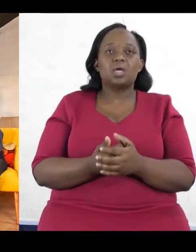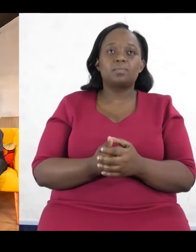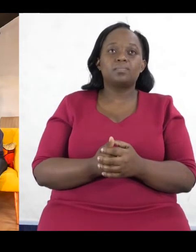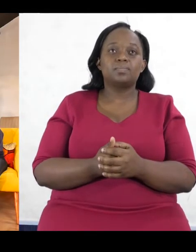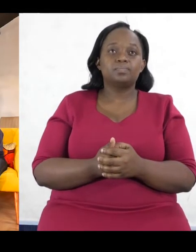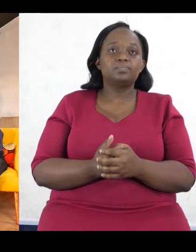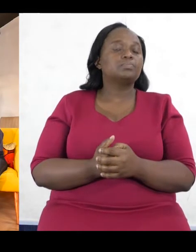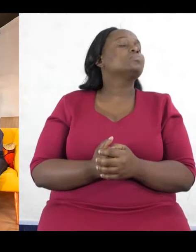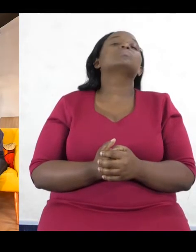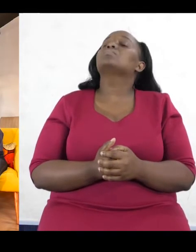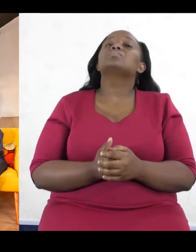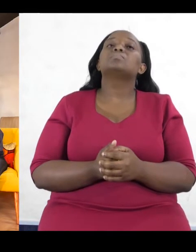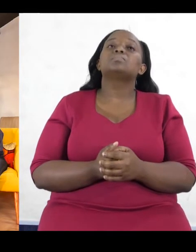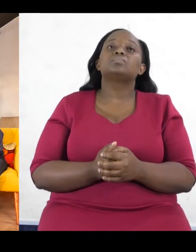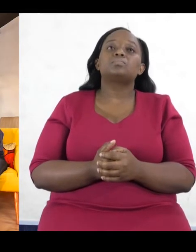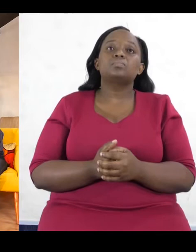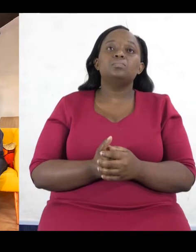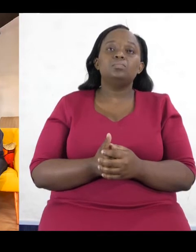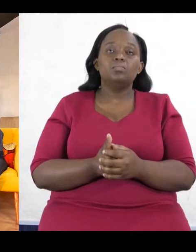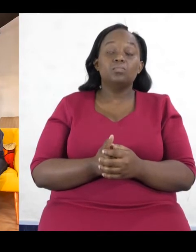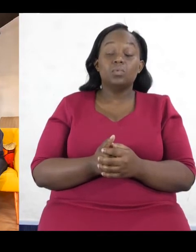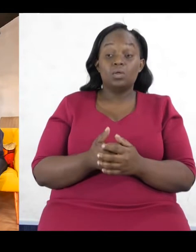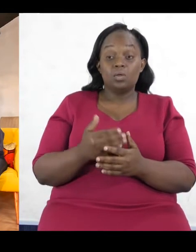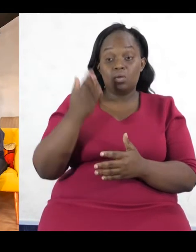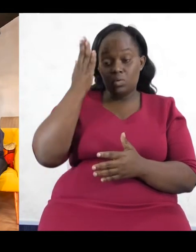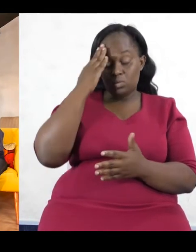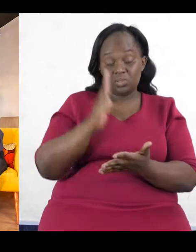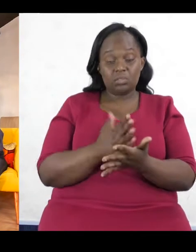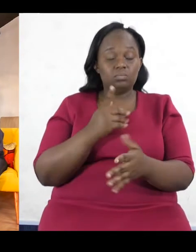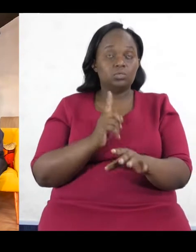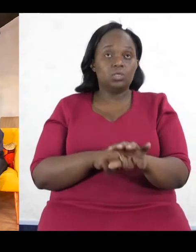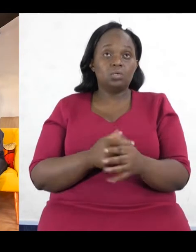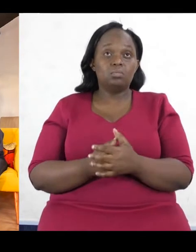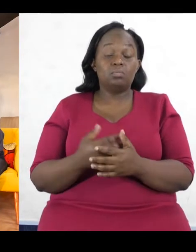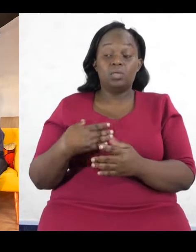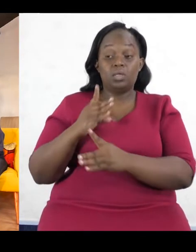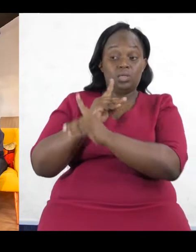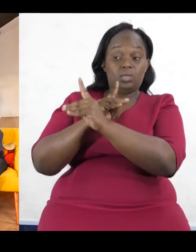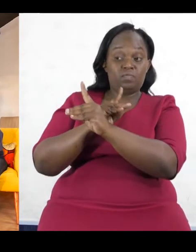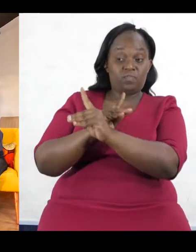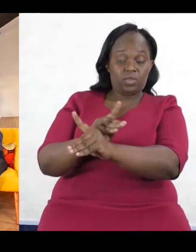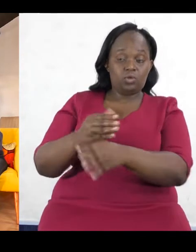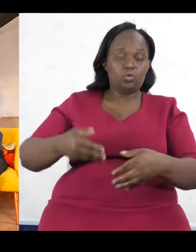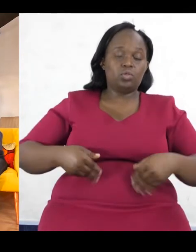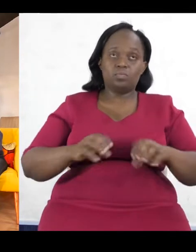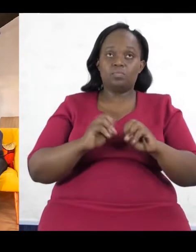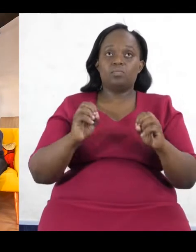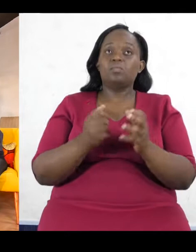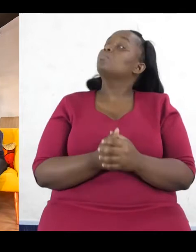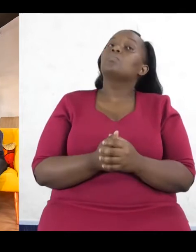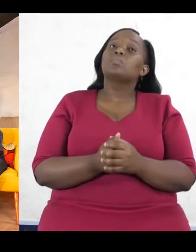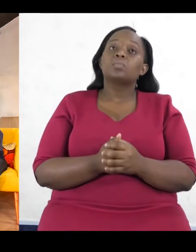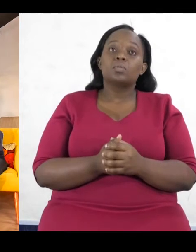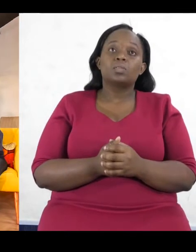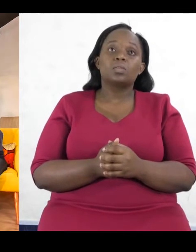You know, sometimes, and I'm not defending these young people who are probably doing really bad things, but there's such